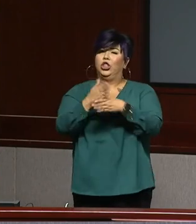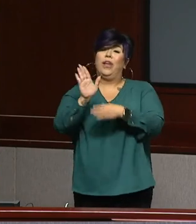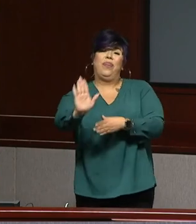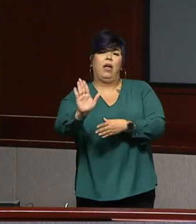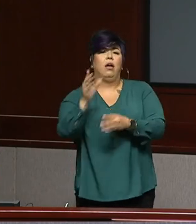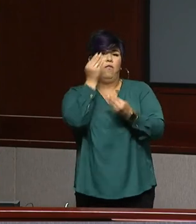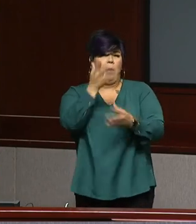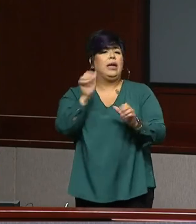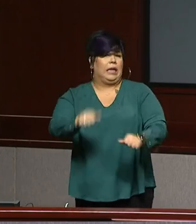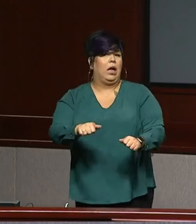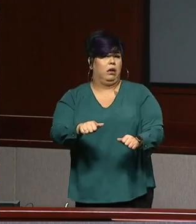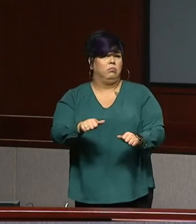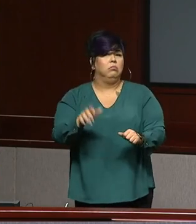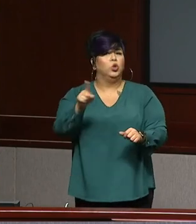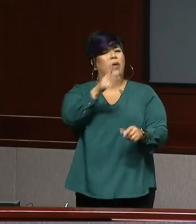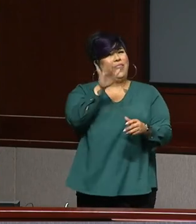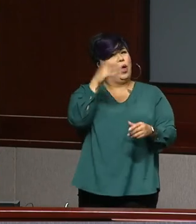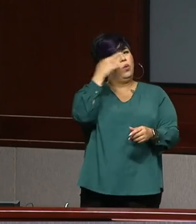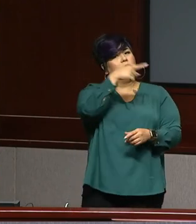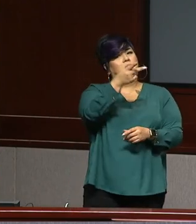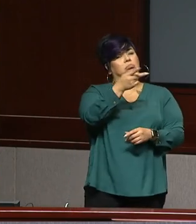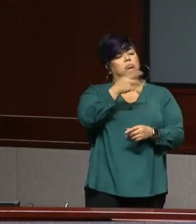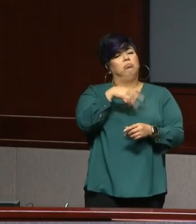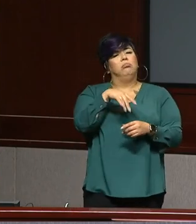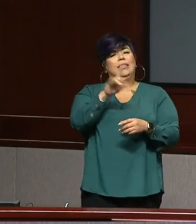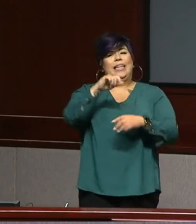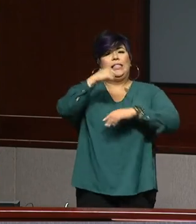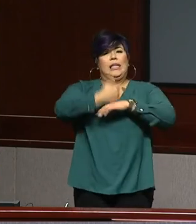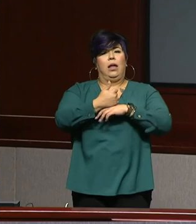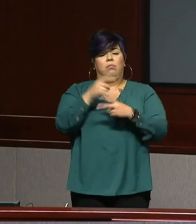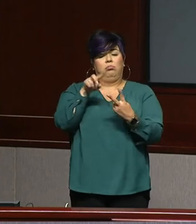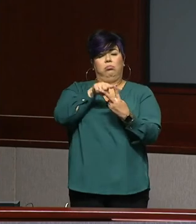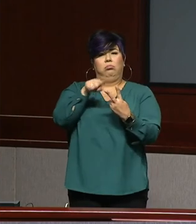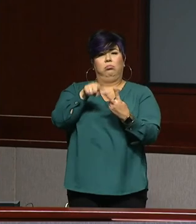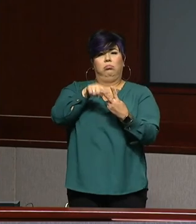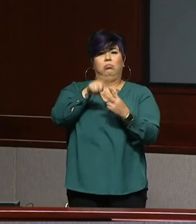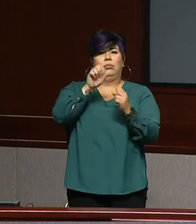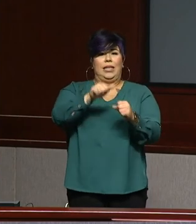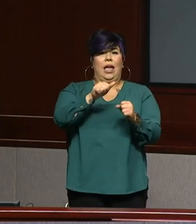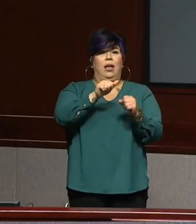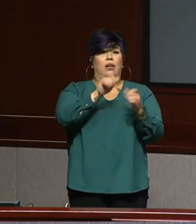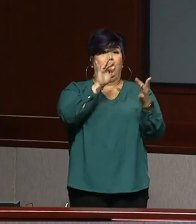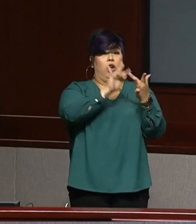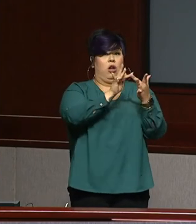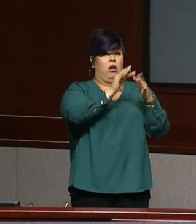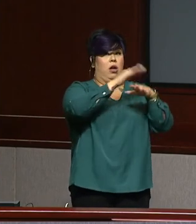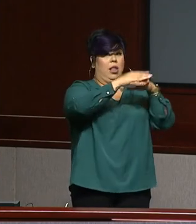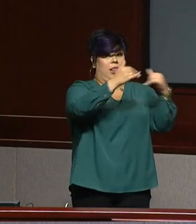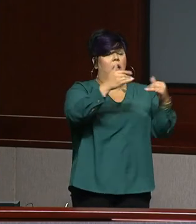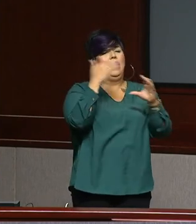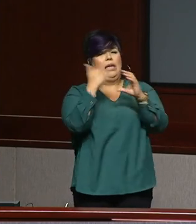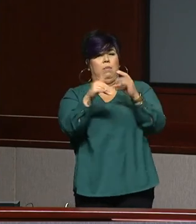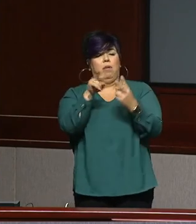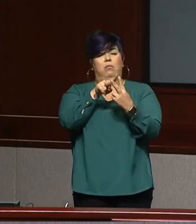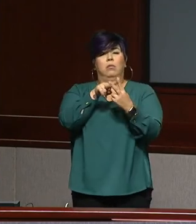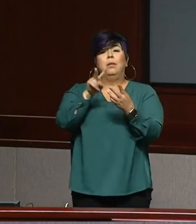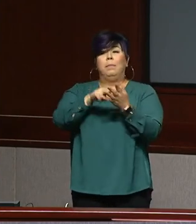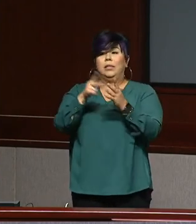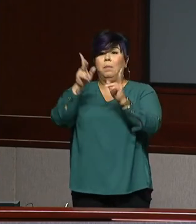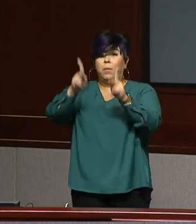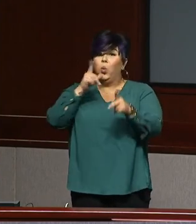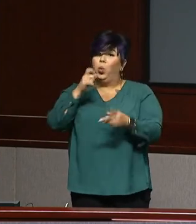and the Condors organization has set up, uh, two different ways, uh, uh, individuals who get tested can,